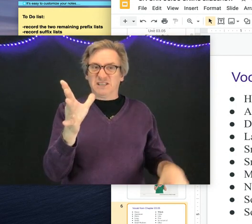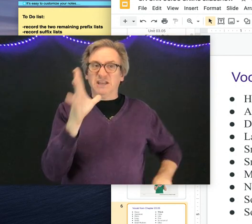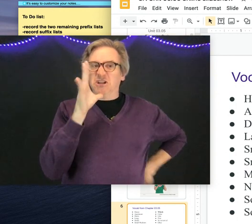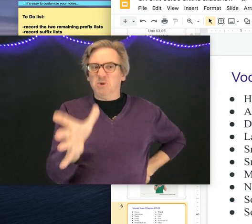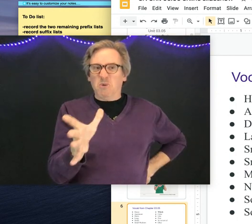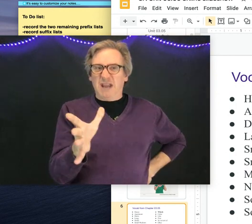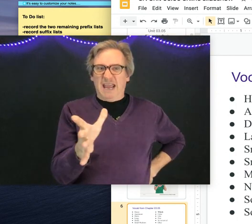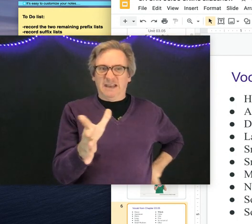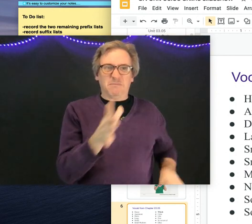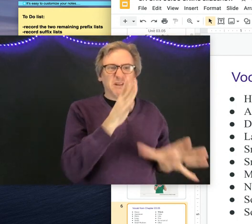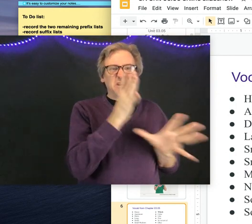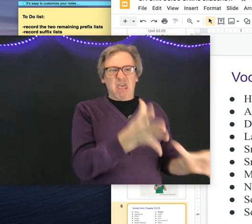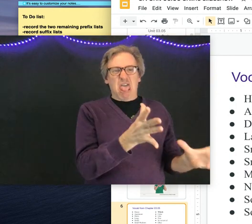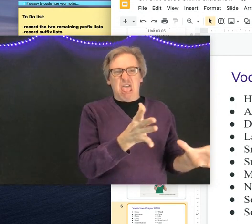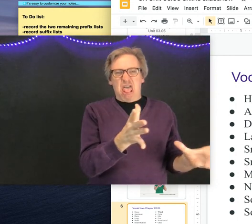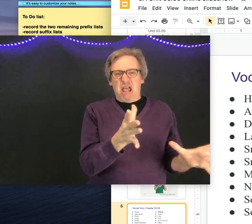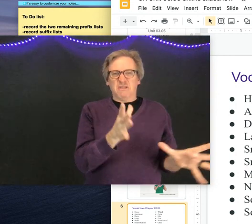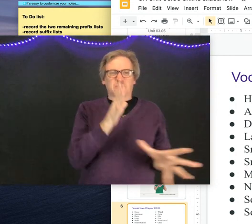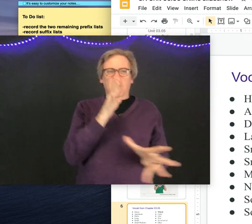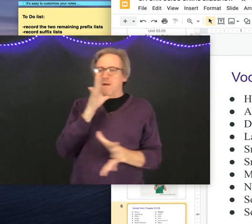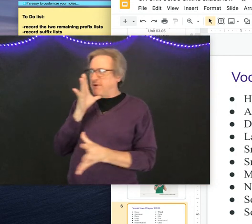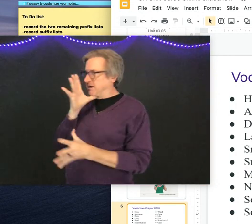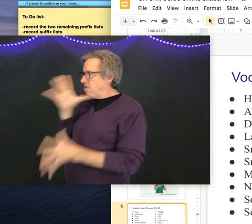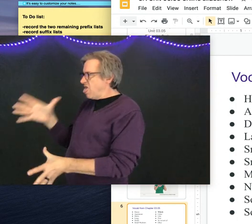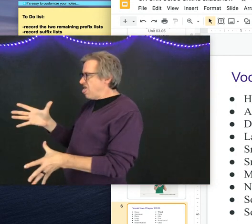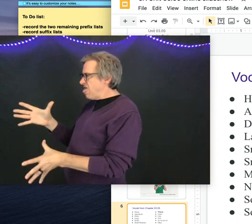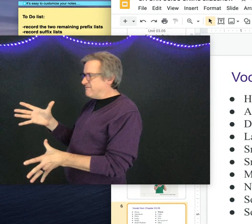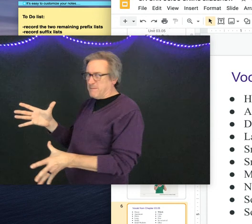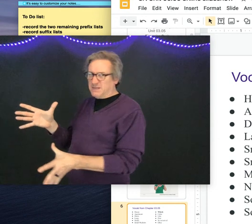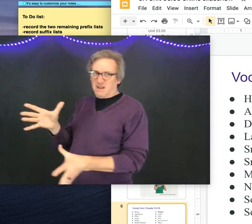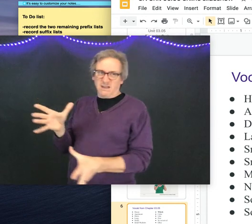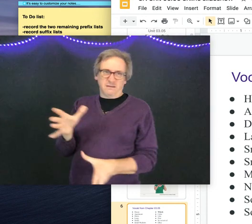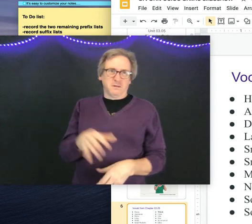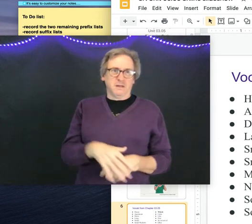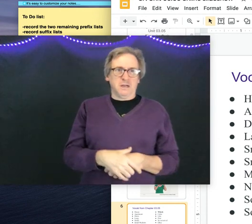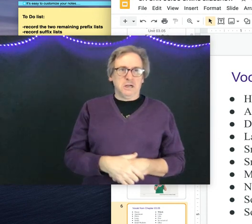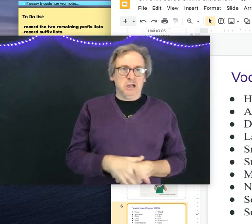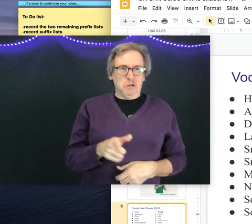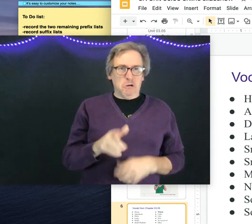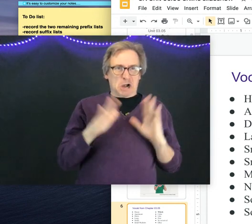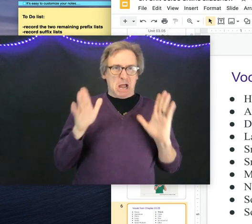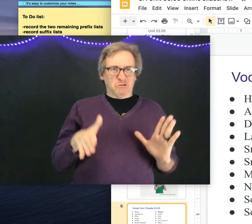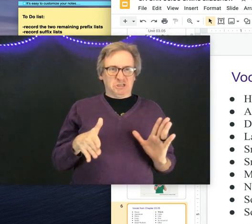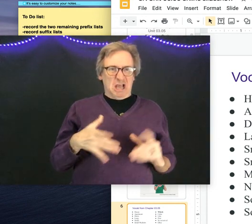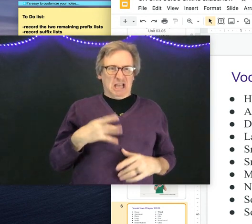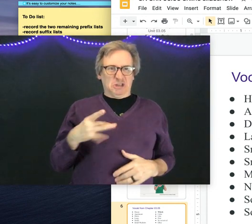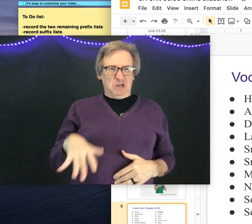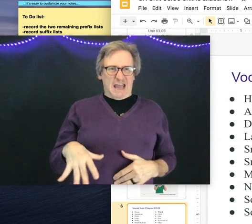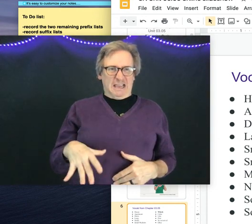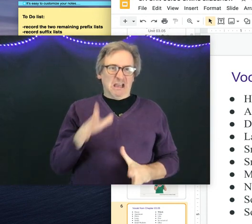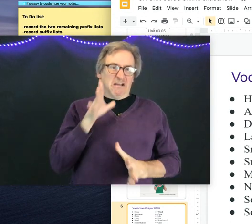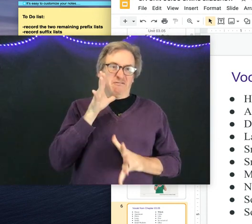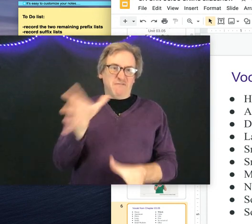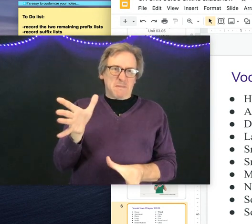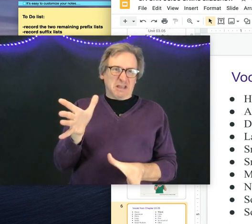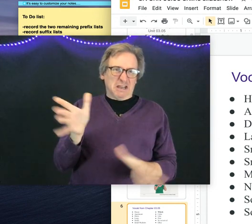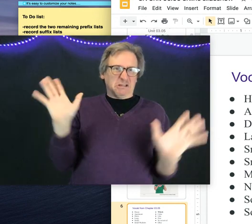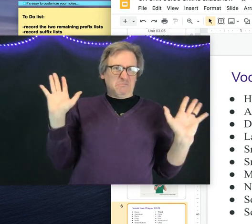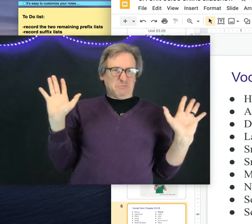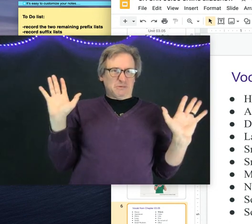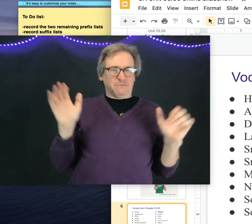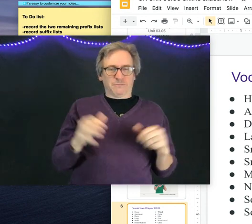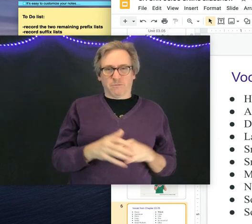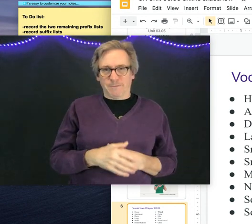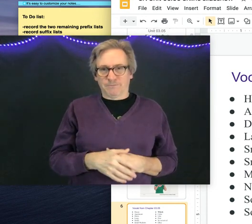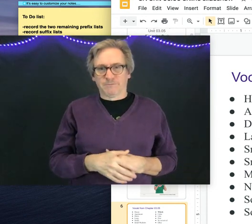Detest. And you can do it one-handed, but it's throw up on. I vomit on it. Your house. I don't like. Vomit on